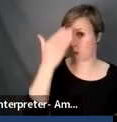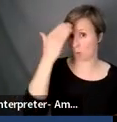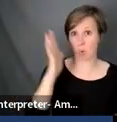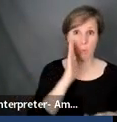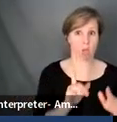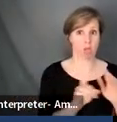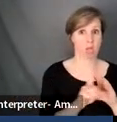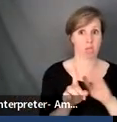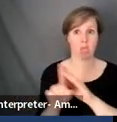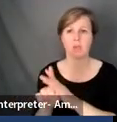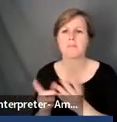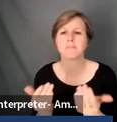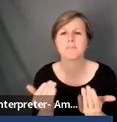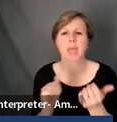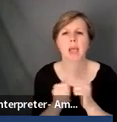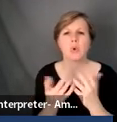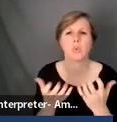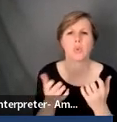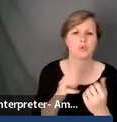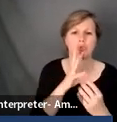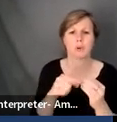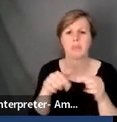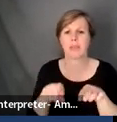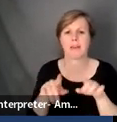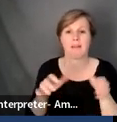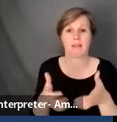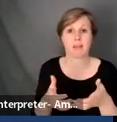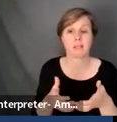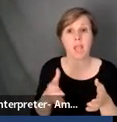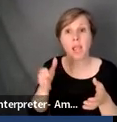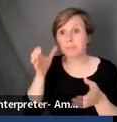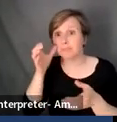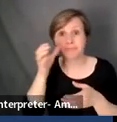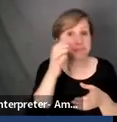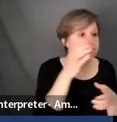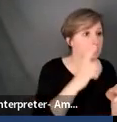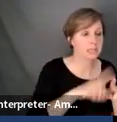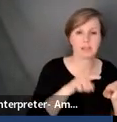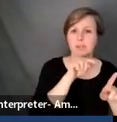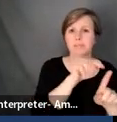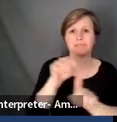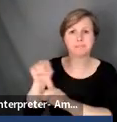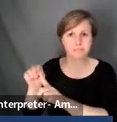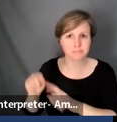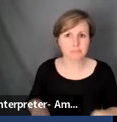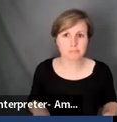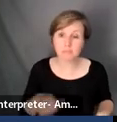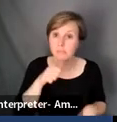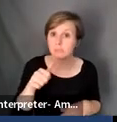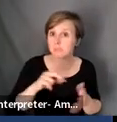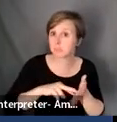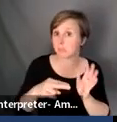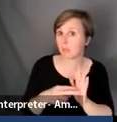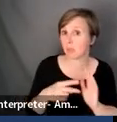to come up. Um, how do you want us to address these in class and hear from different perspectives, different voices? Um, it doesn't mean that you